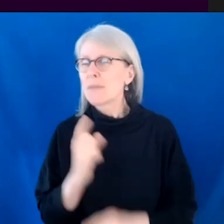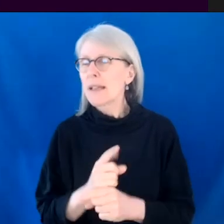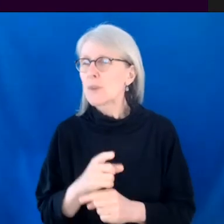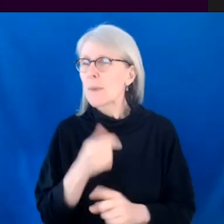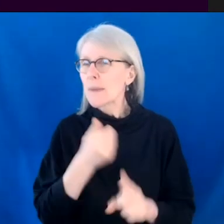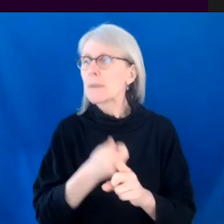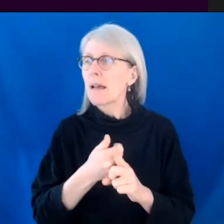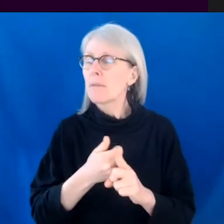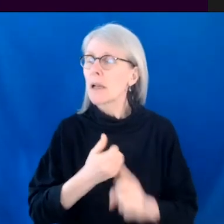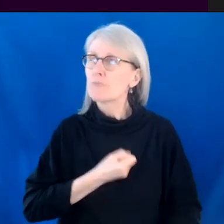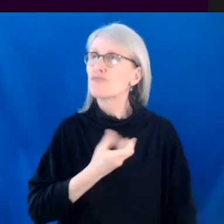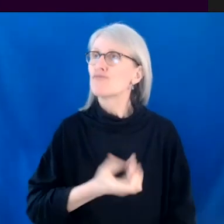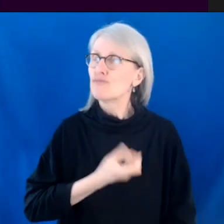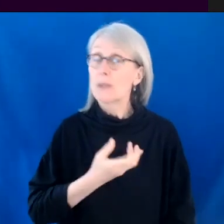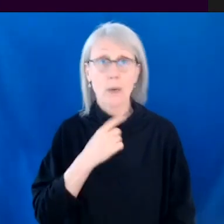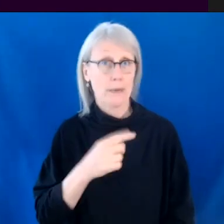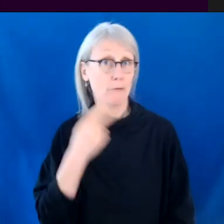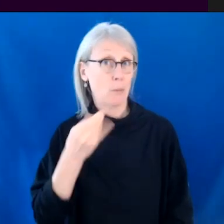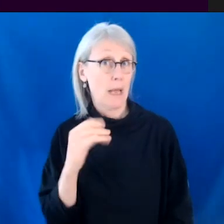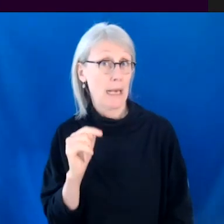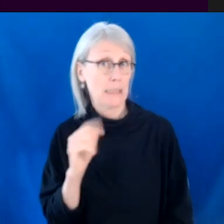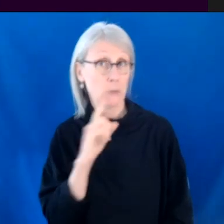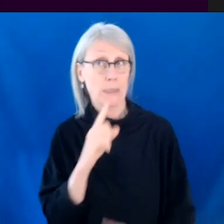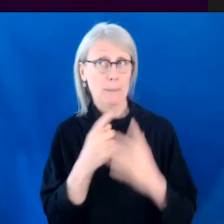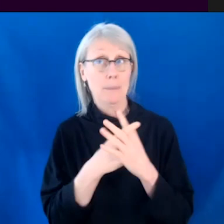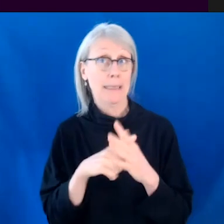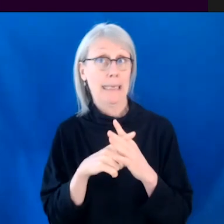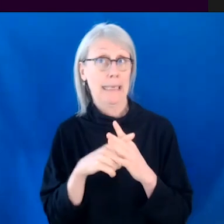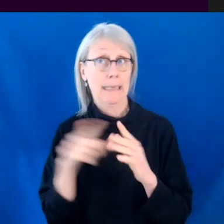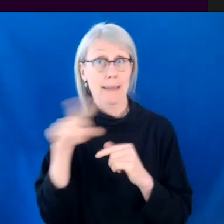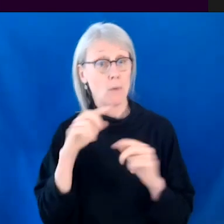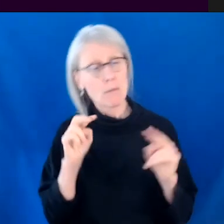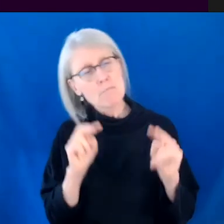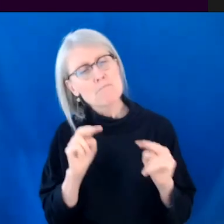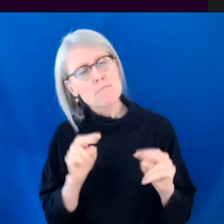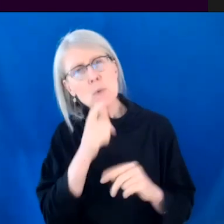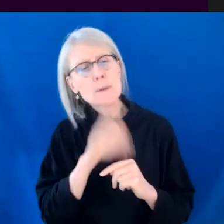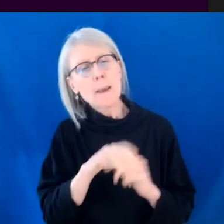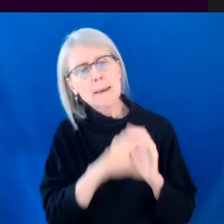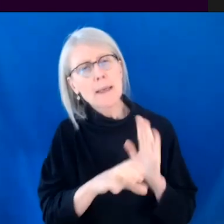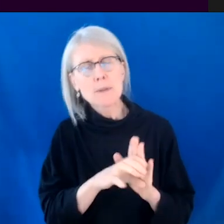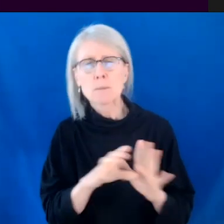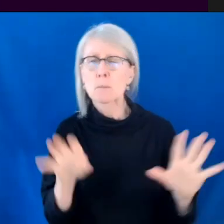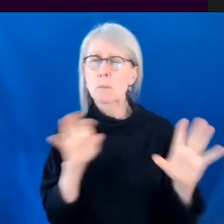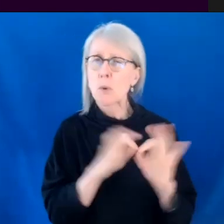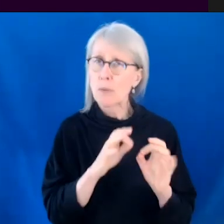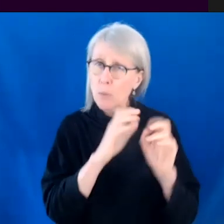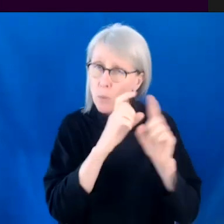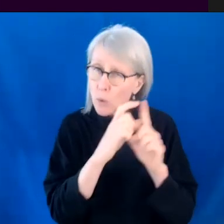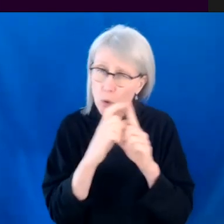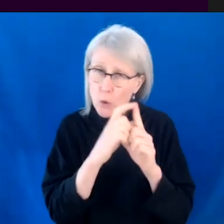Exactly. Exactly. Especially in a pilot, when people are getting to know the characters, you know, you really want their dialogue to tell you